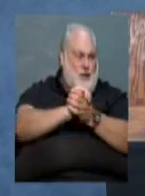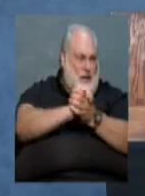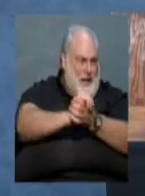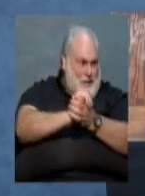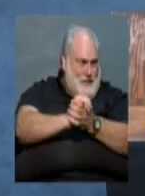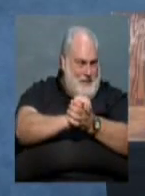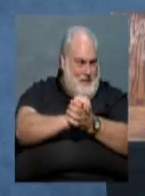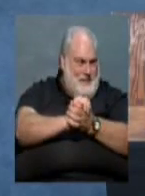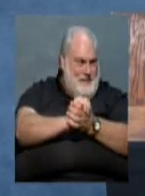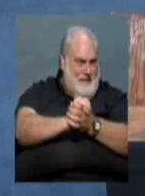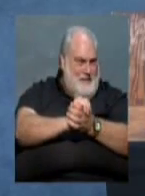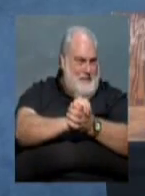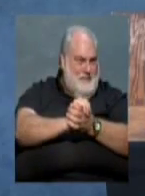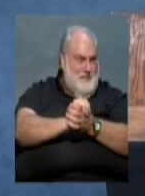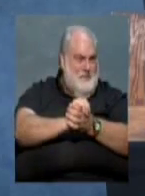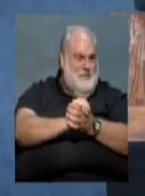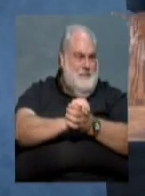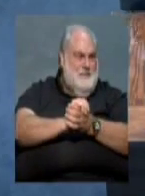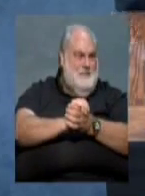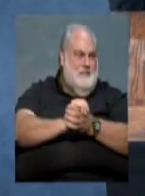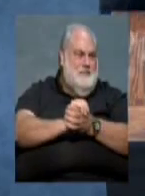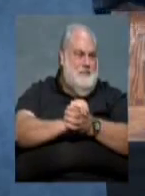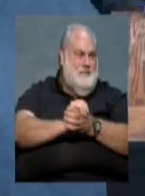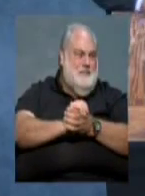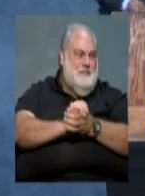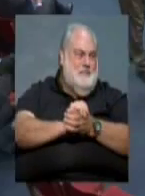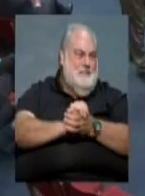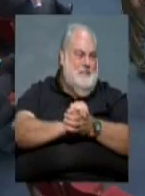you. Thank you. Thank you.